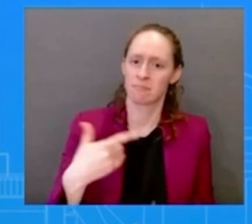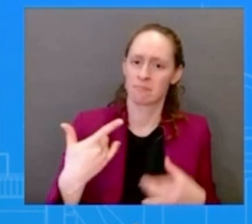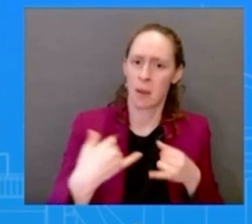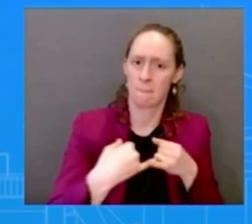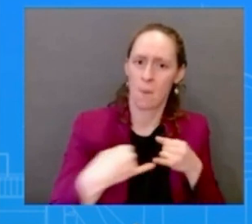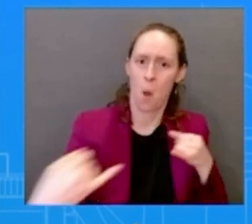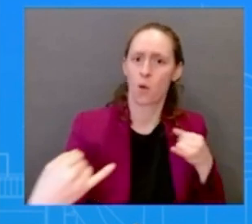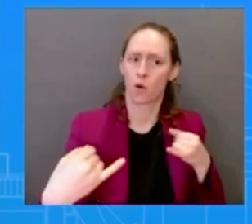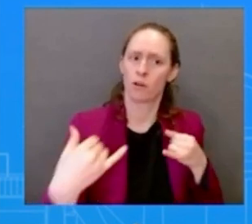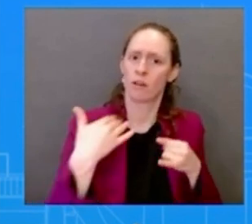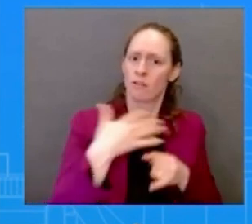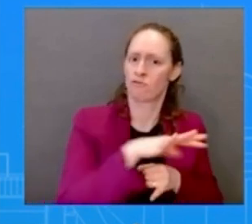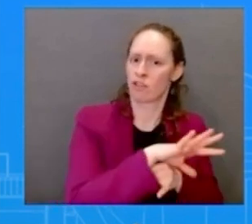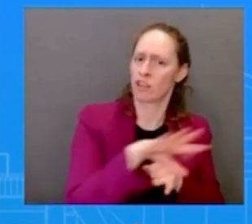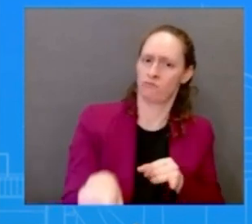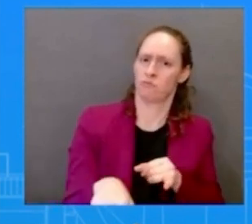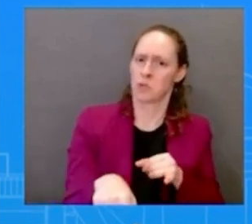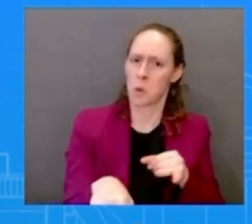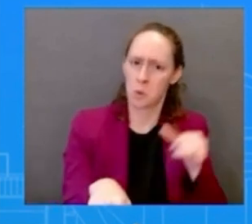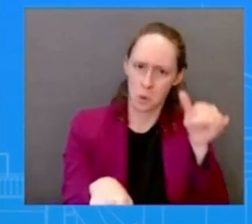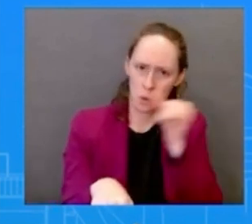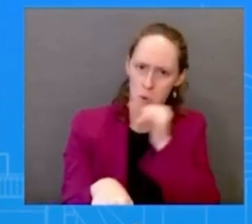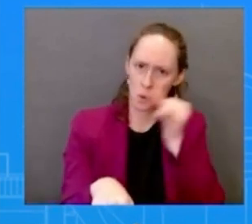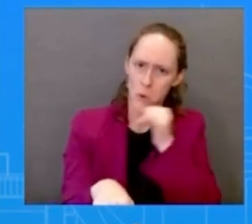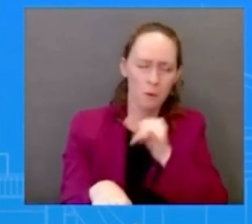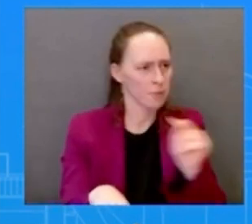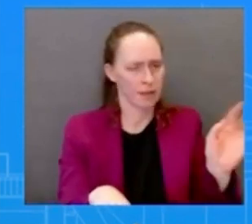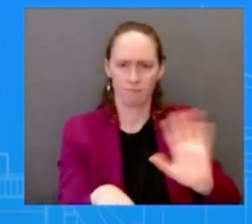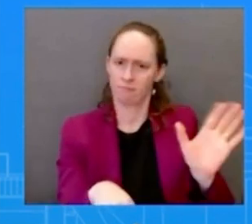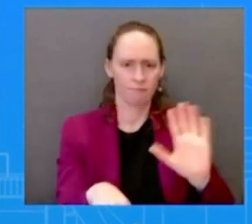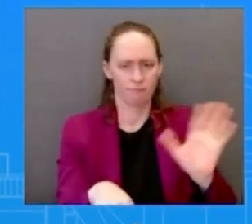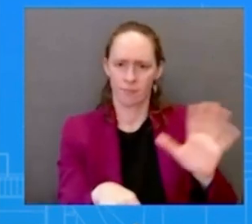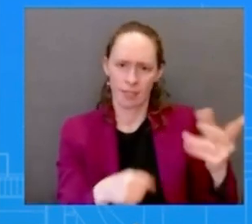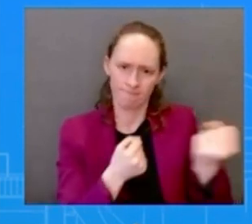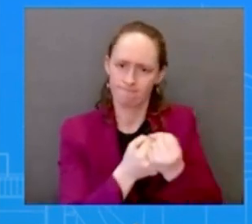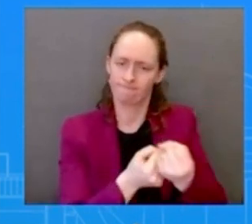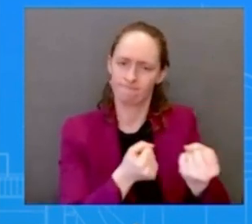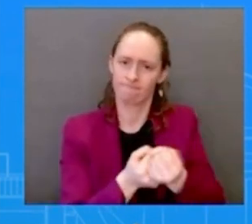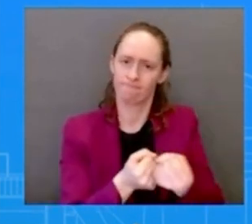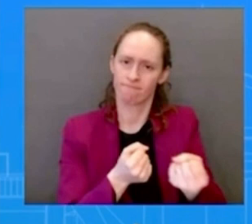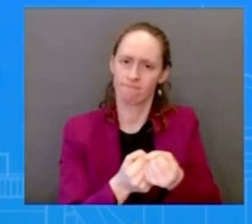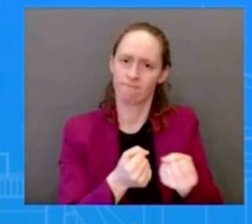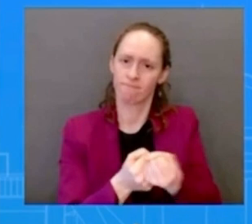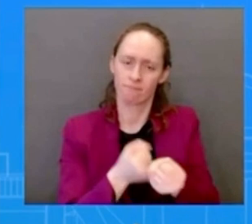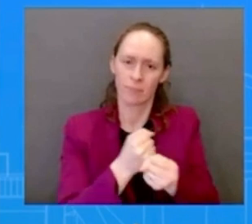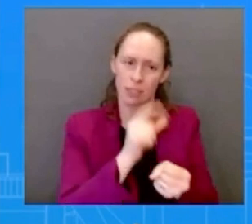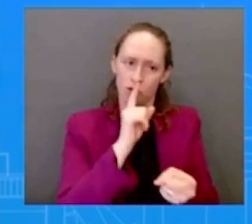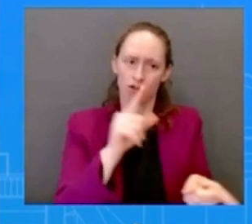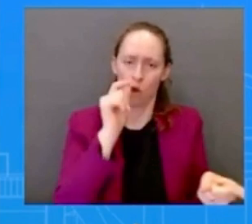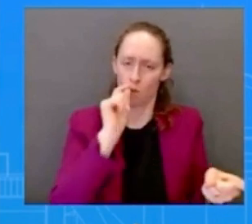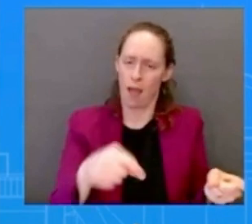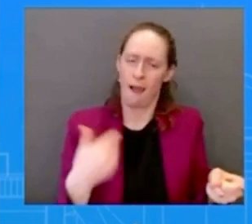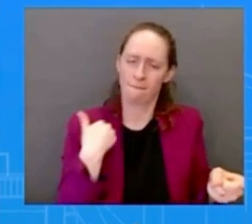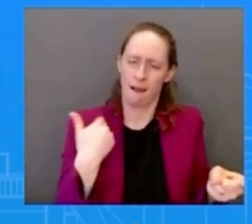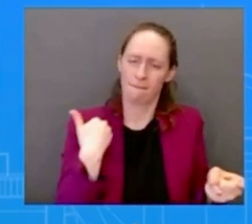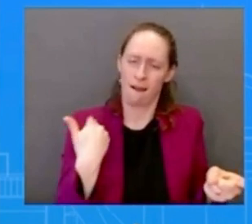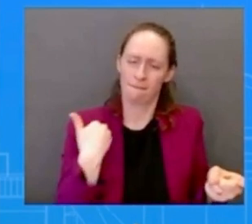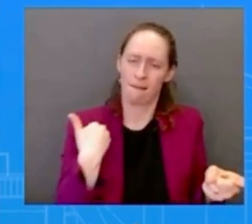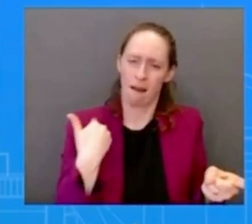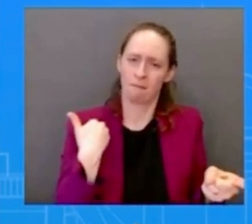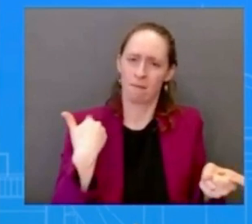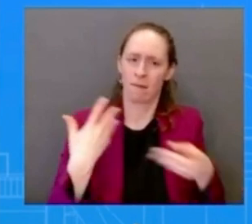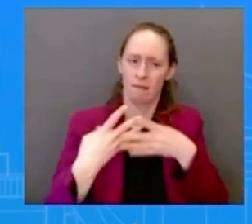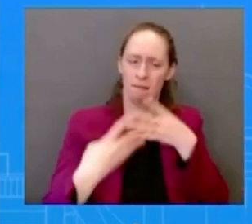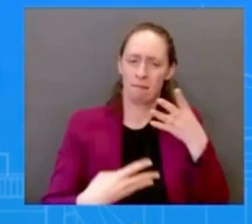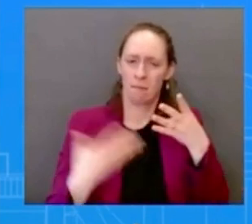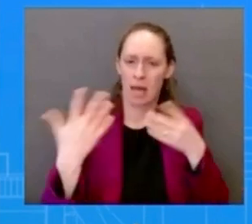that have to that has to make sure that uh ukraine has what they need but also uh uh also um uh be